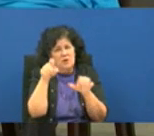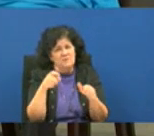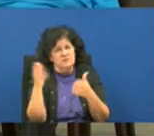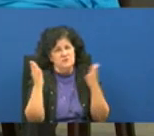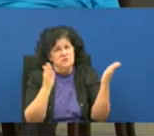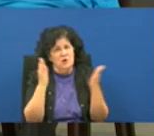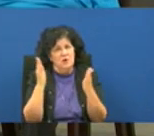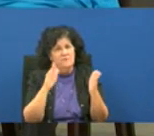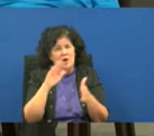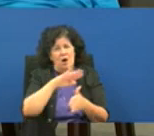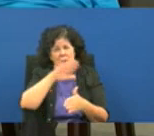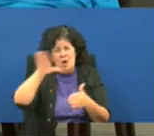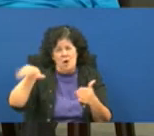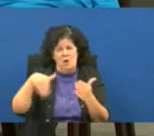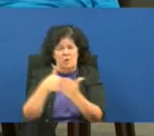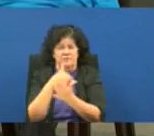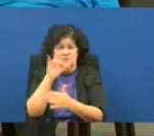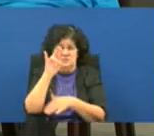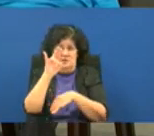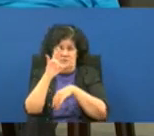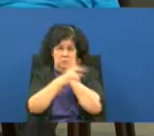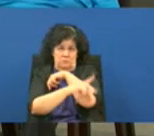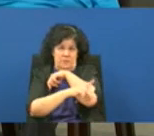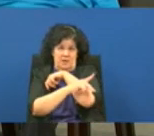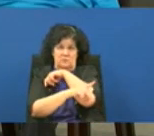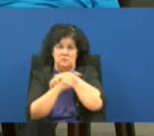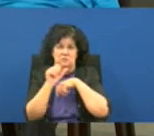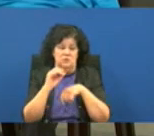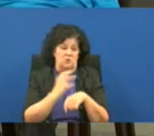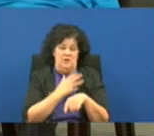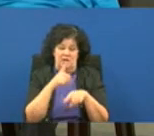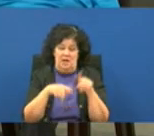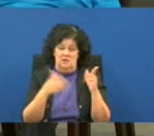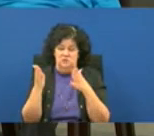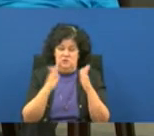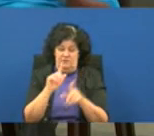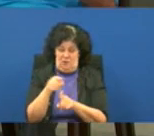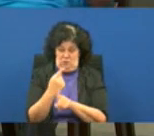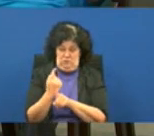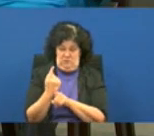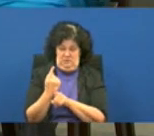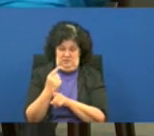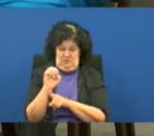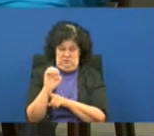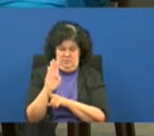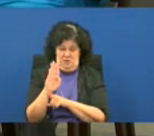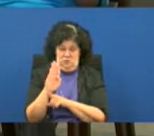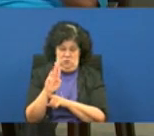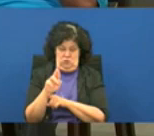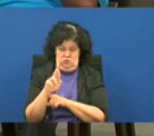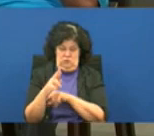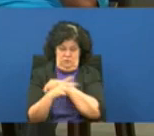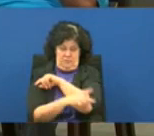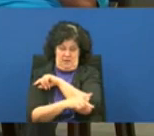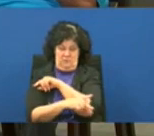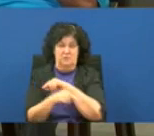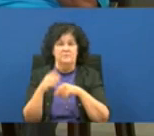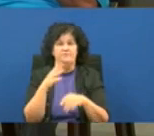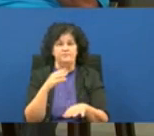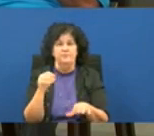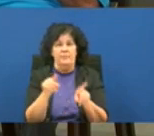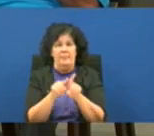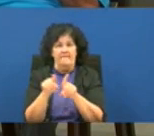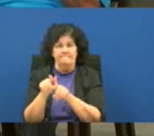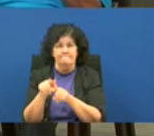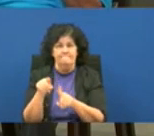all seven parishes so that no longer allowed us to be just exclusive to east baton rouge parish and then it also um made